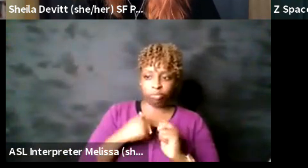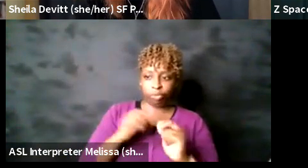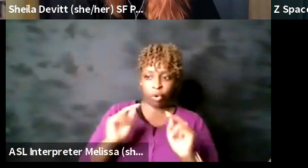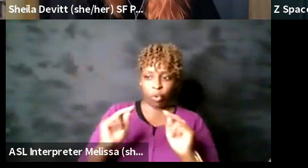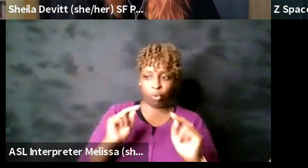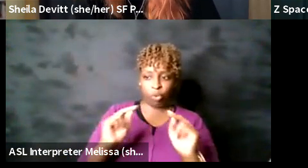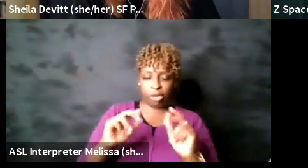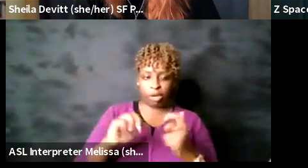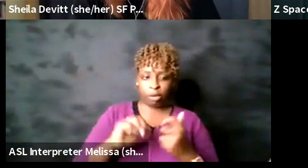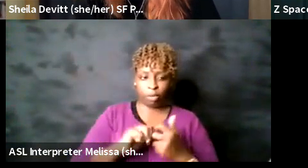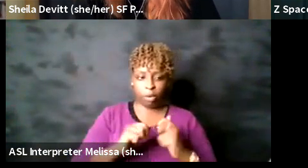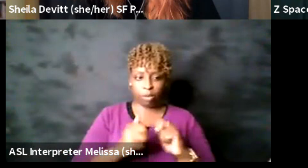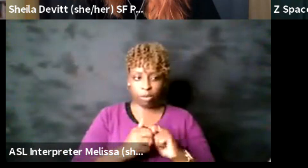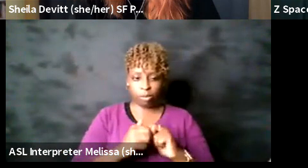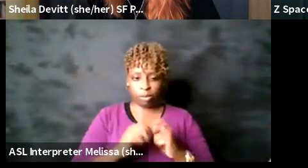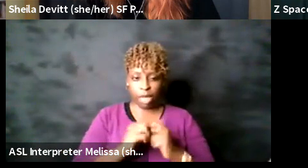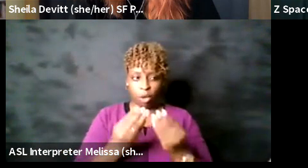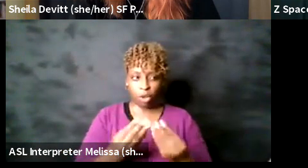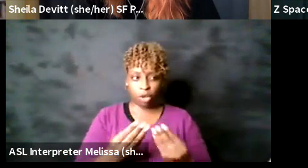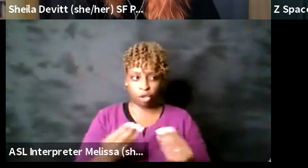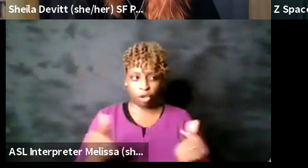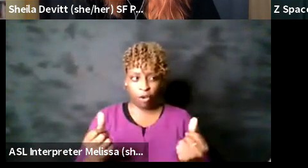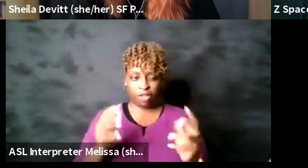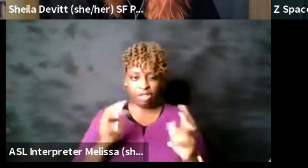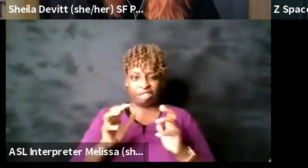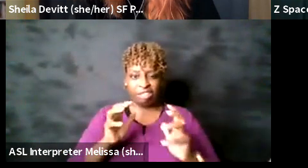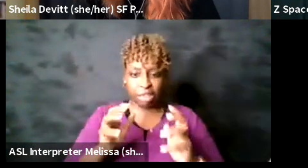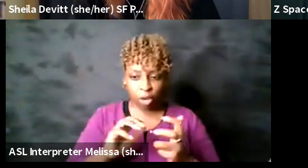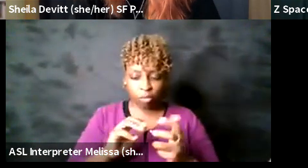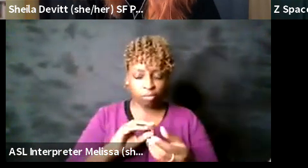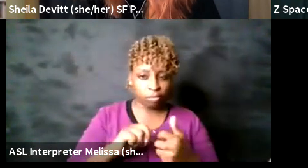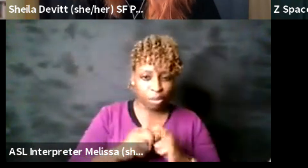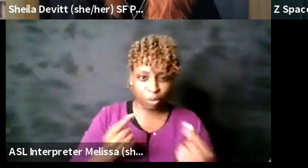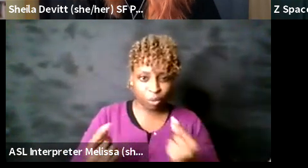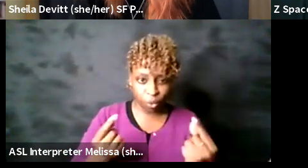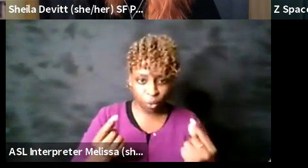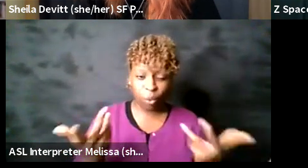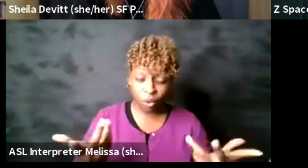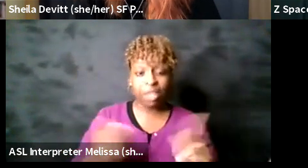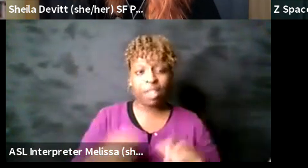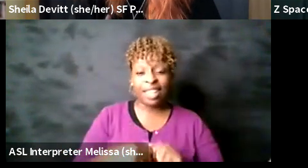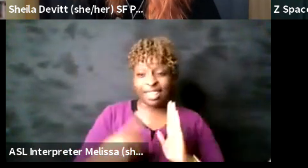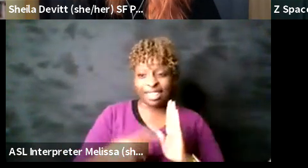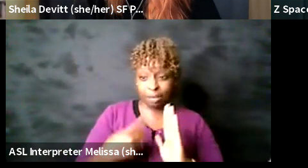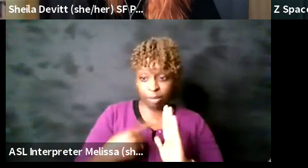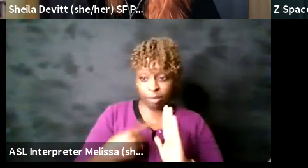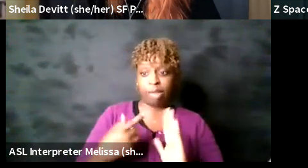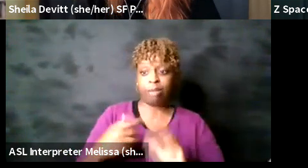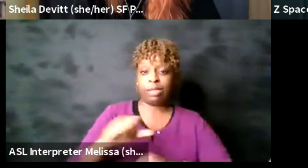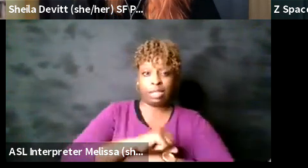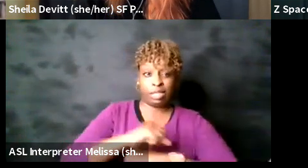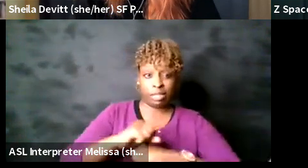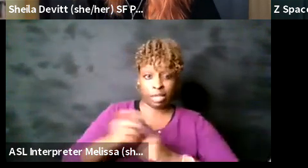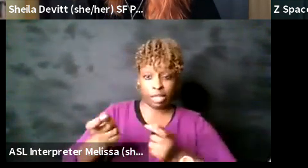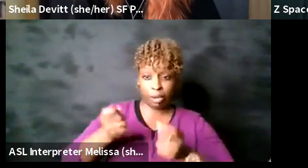asked to uh uh um sometimes the stage manager will contact me and and let me